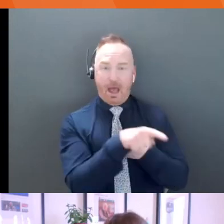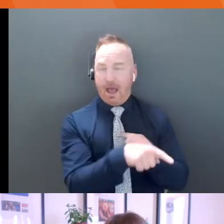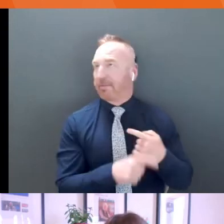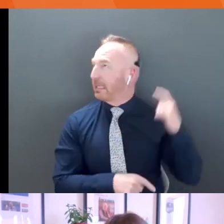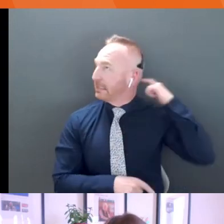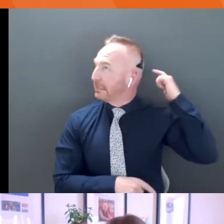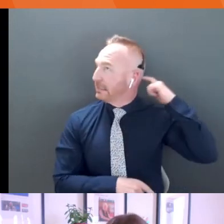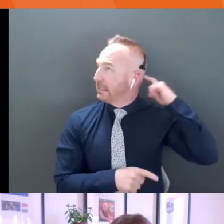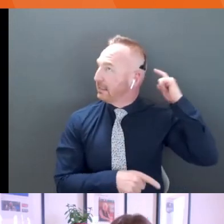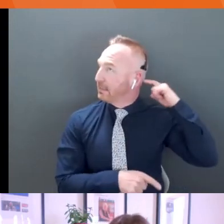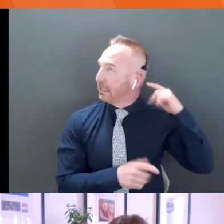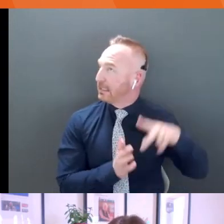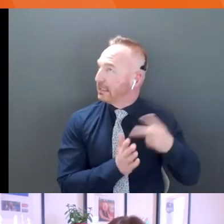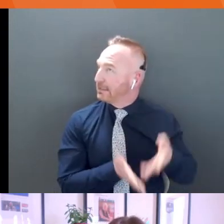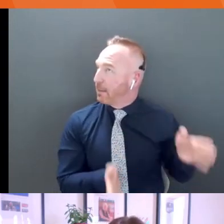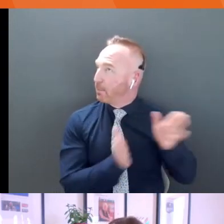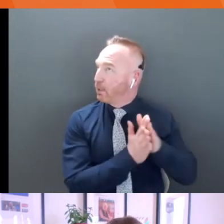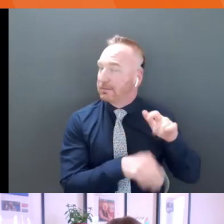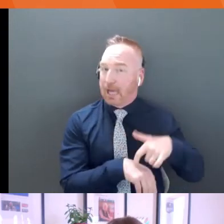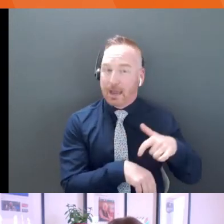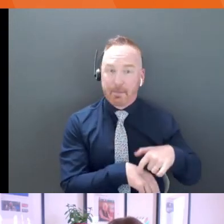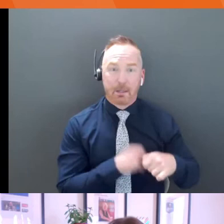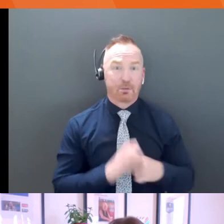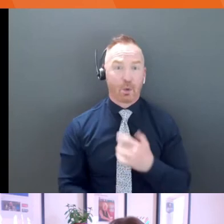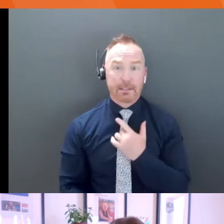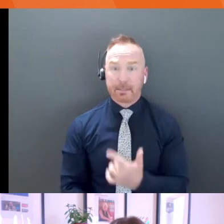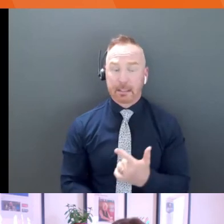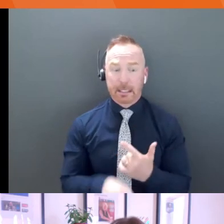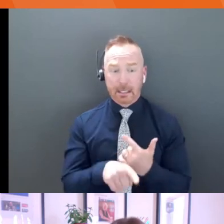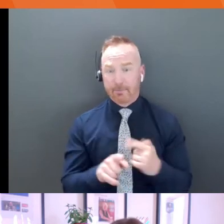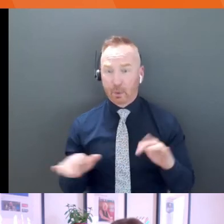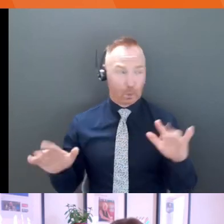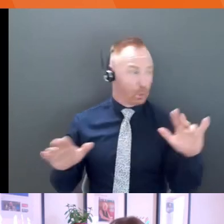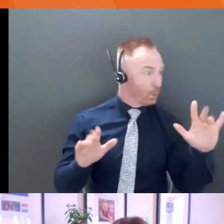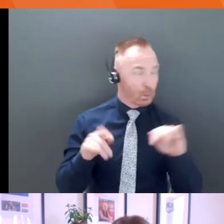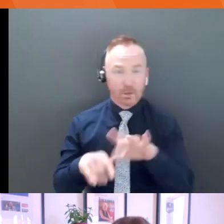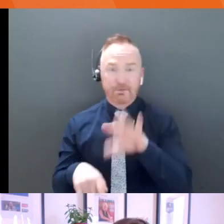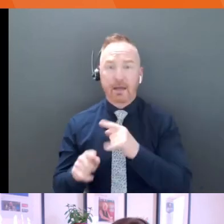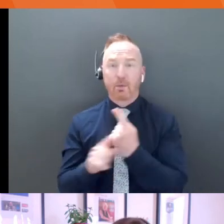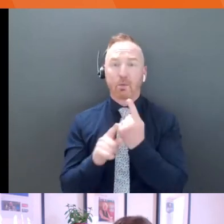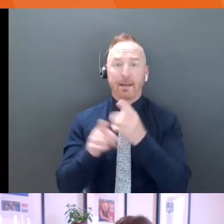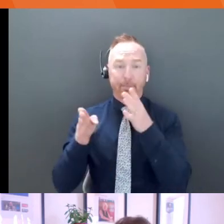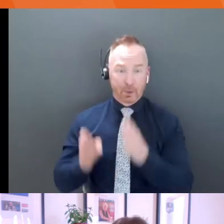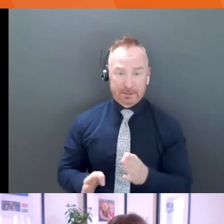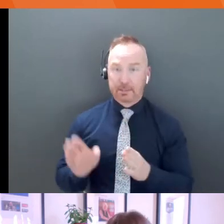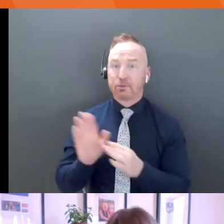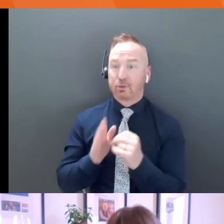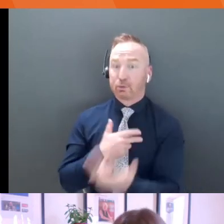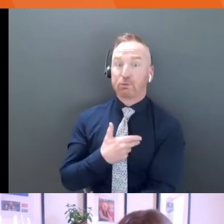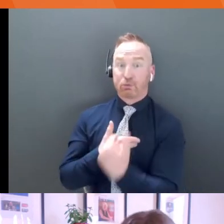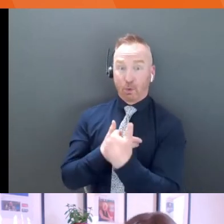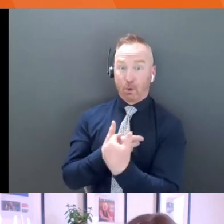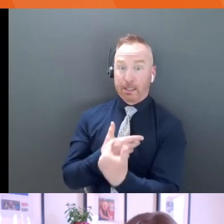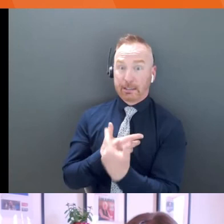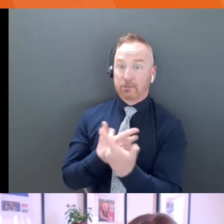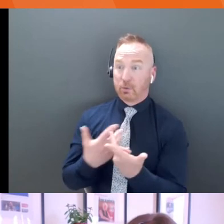so, uh, you know, typically what you'll see is, yeah, you can find the right person to walk, to walk that, to walk that with you. You want to make